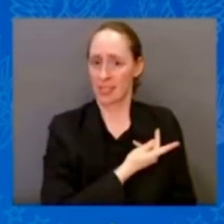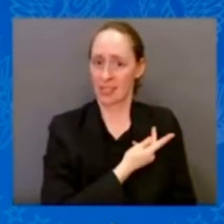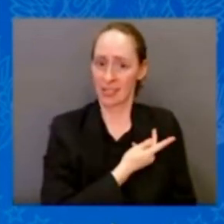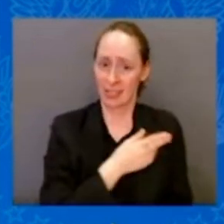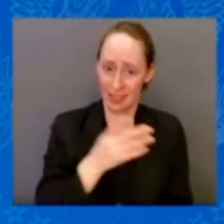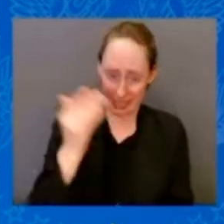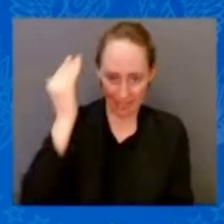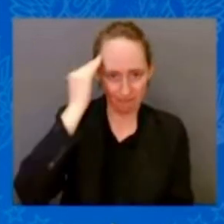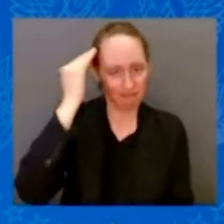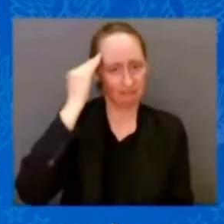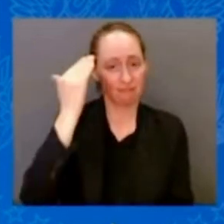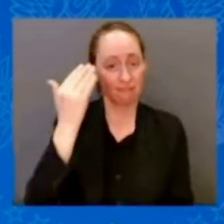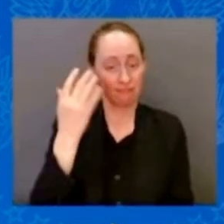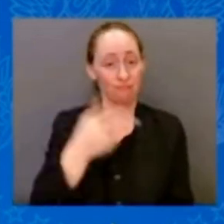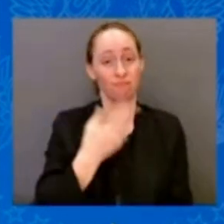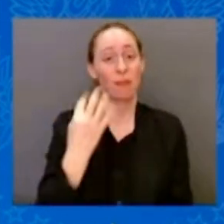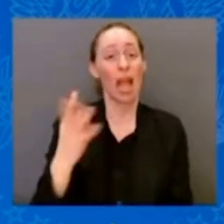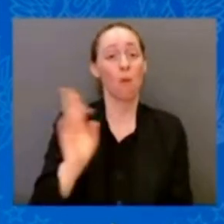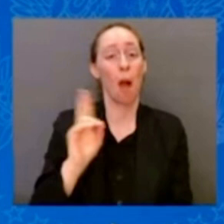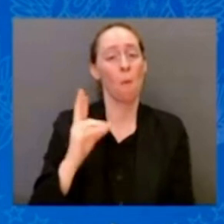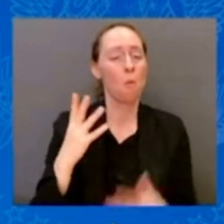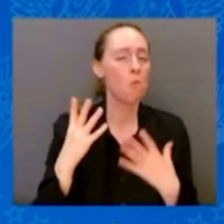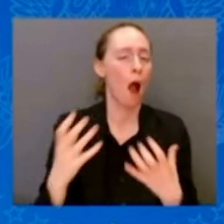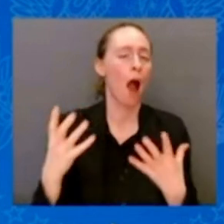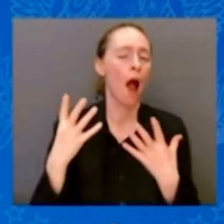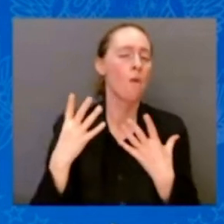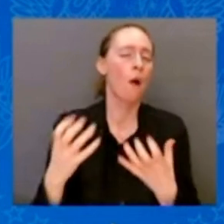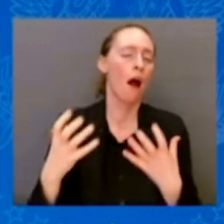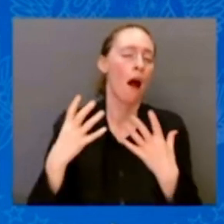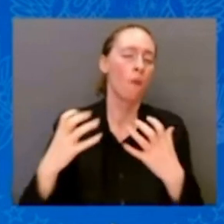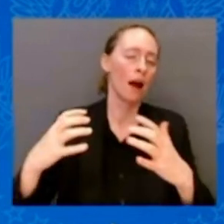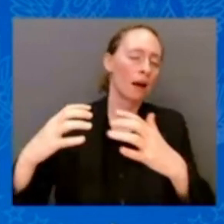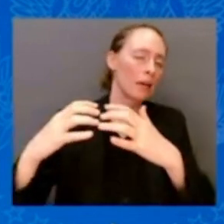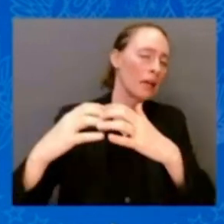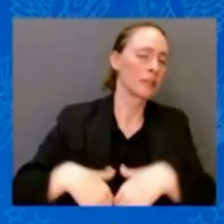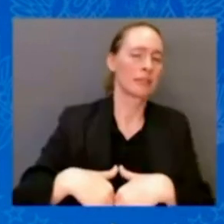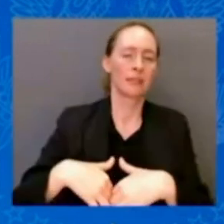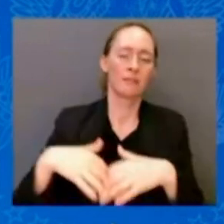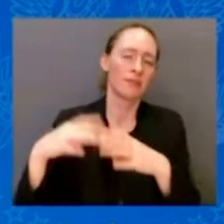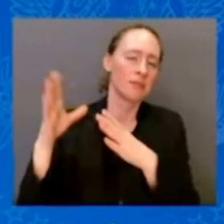this. If that's your dream, I'm your nightmare.